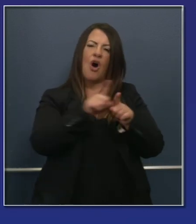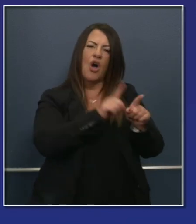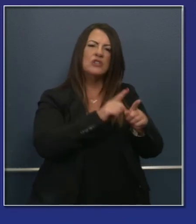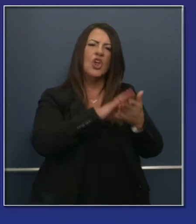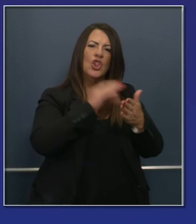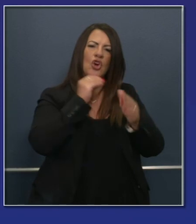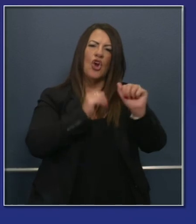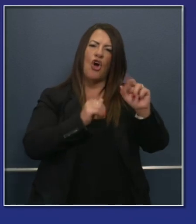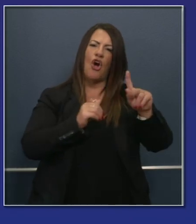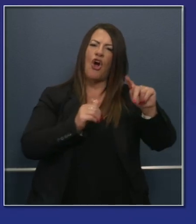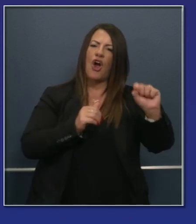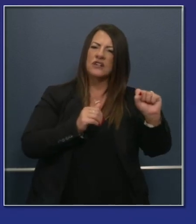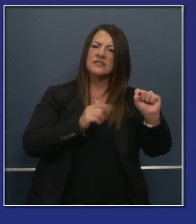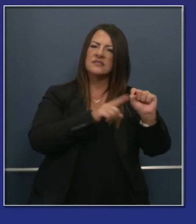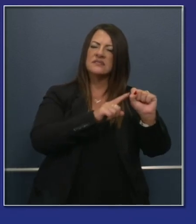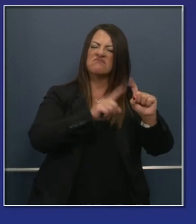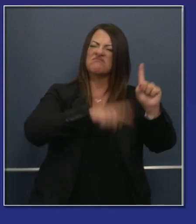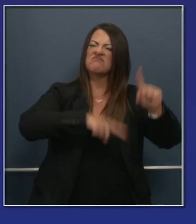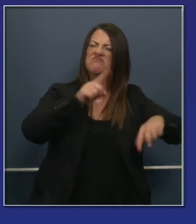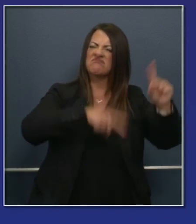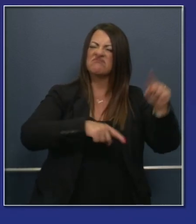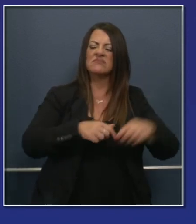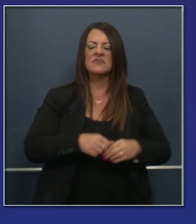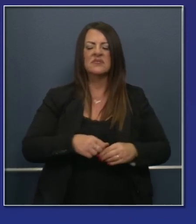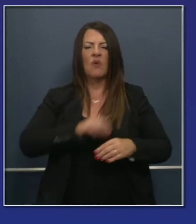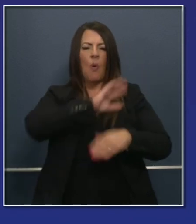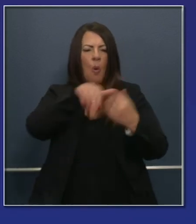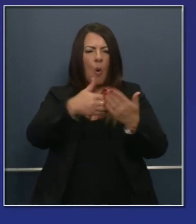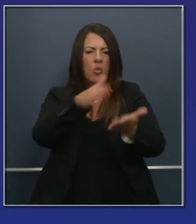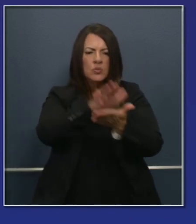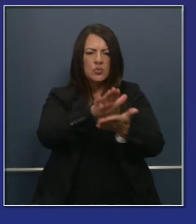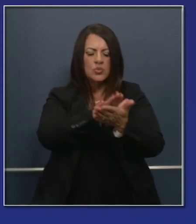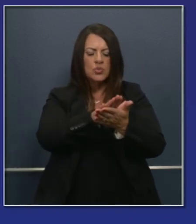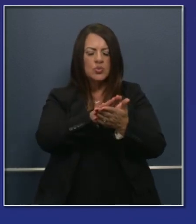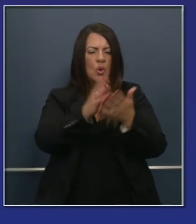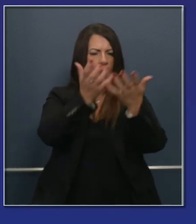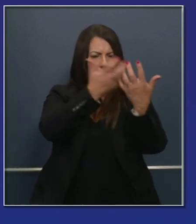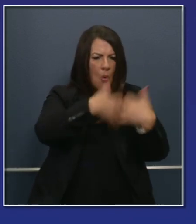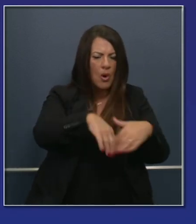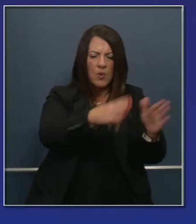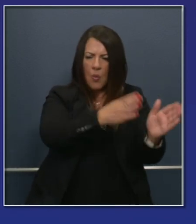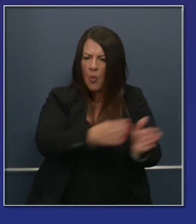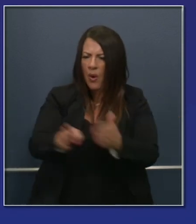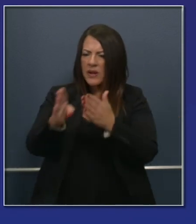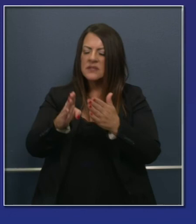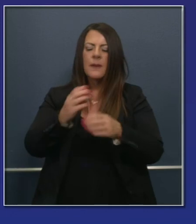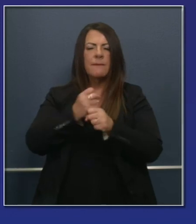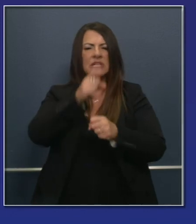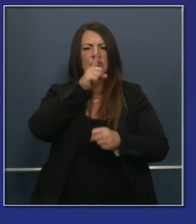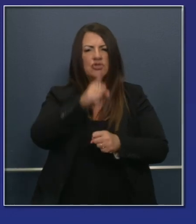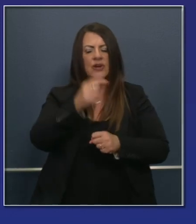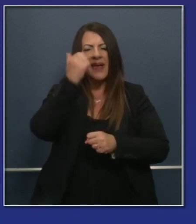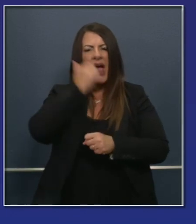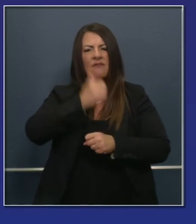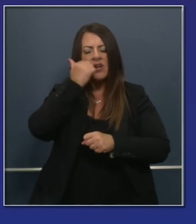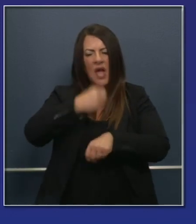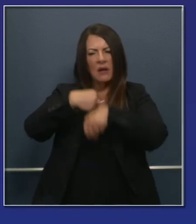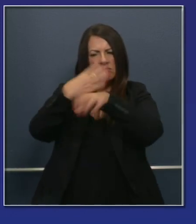I heard from all of these districts how schools are organized to ensure that students will have daily face-to-face instruction,